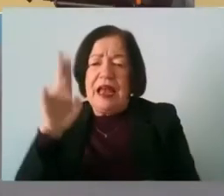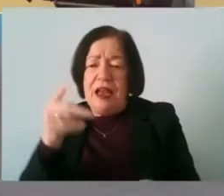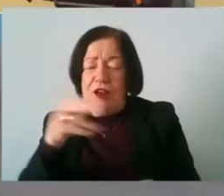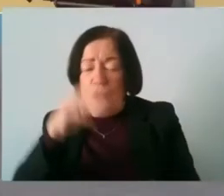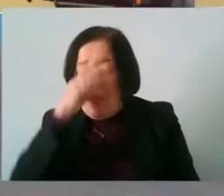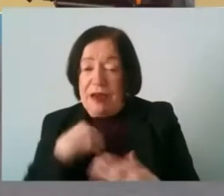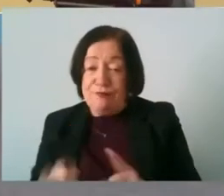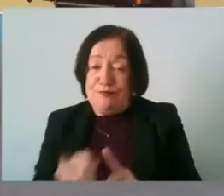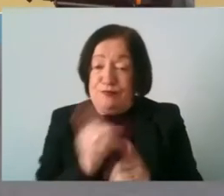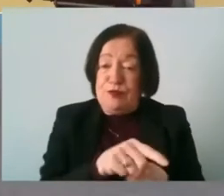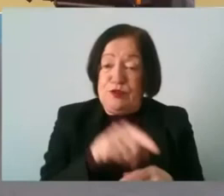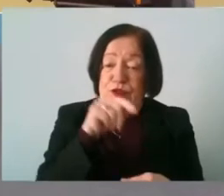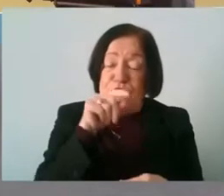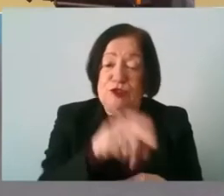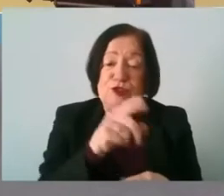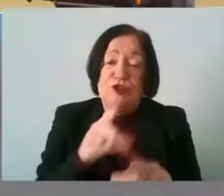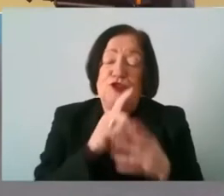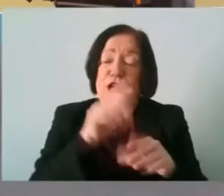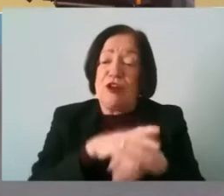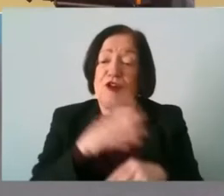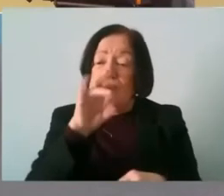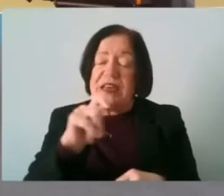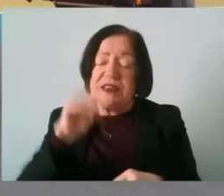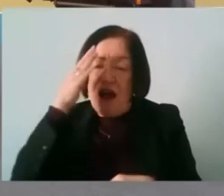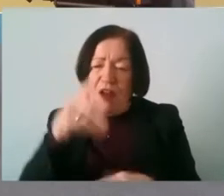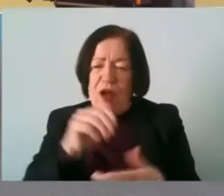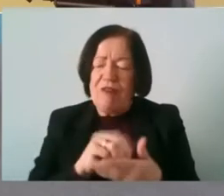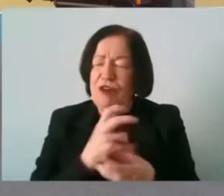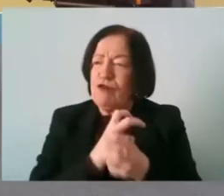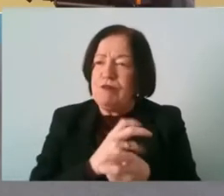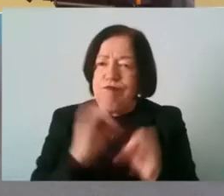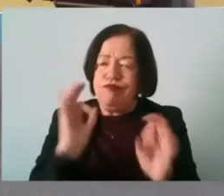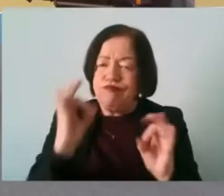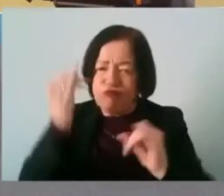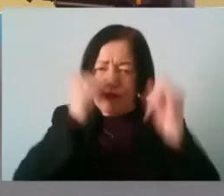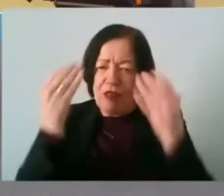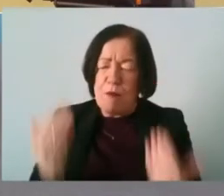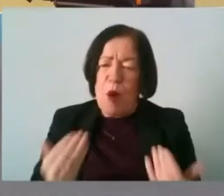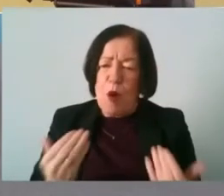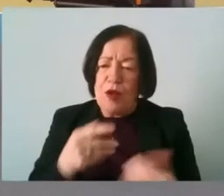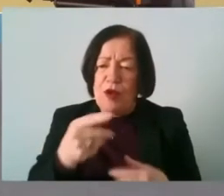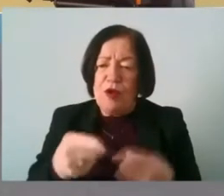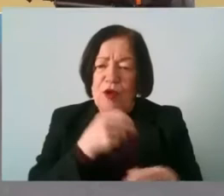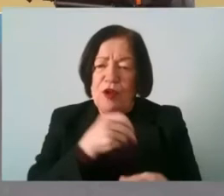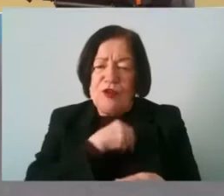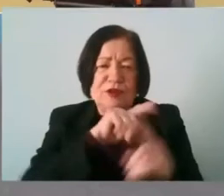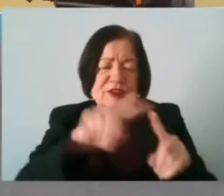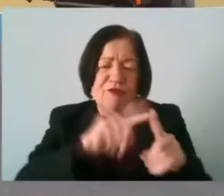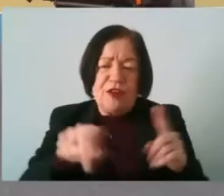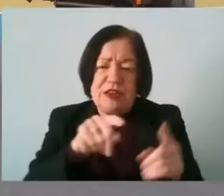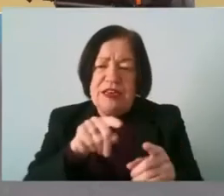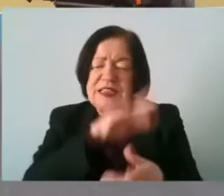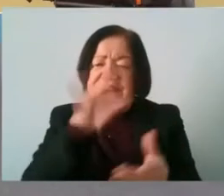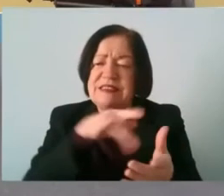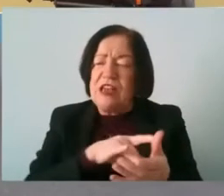you are obviously a participation director of cricket ireland and you're running an incredible initiative at the moment where you're going into direct provision centers and you're trying to not